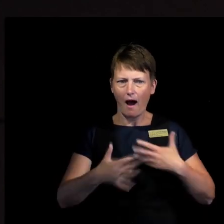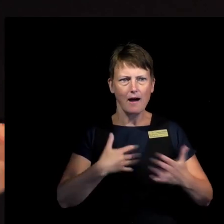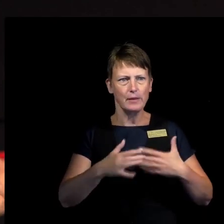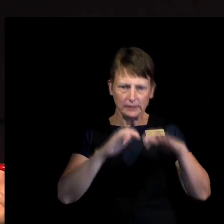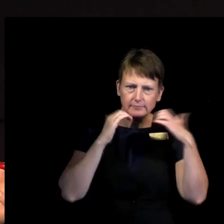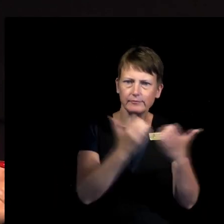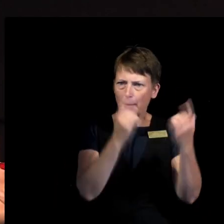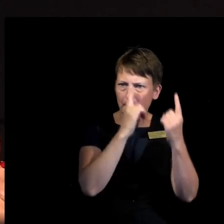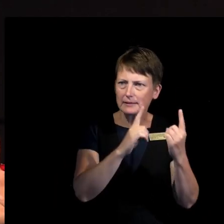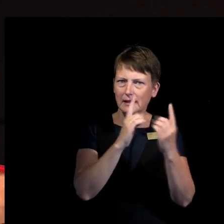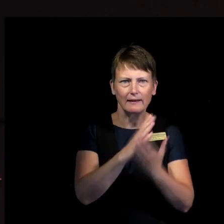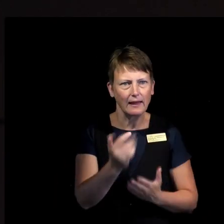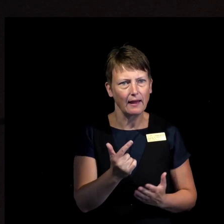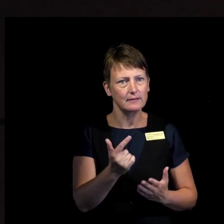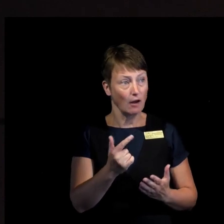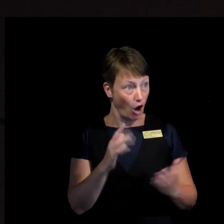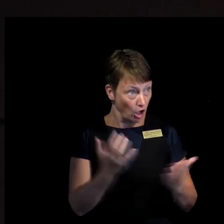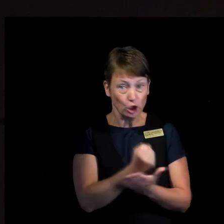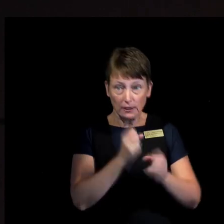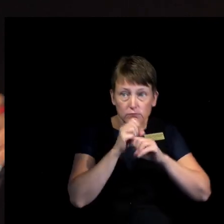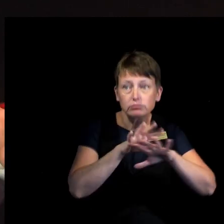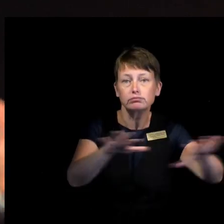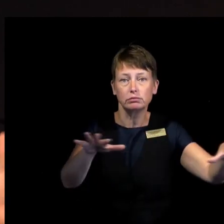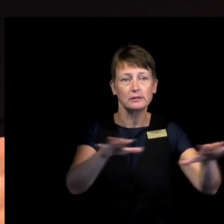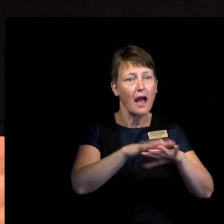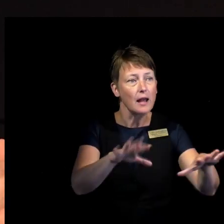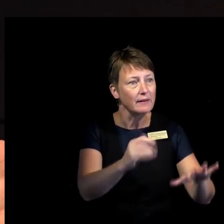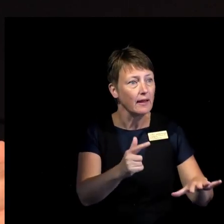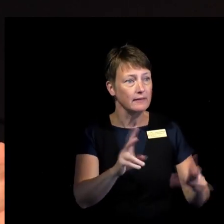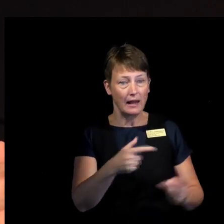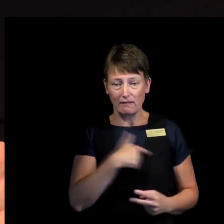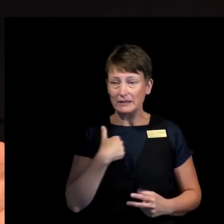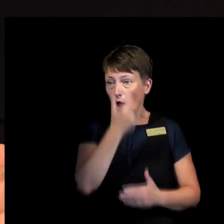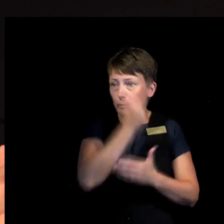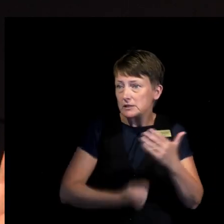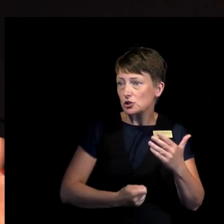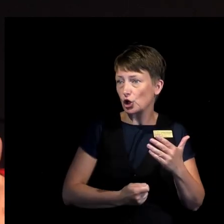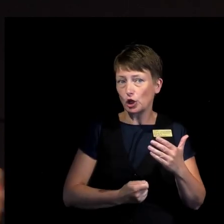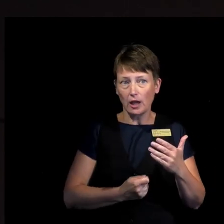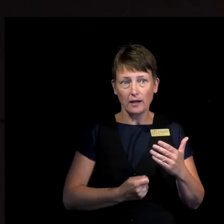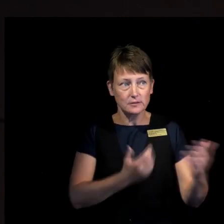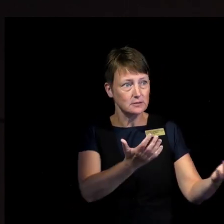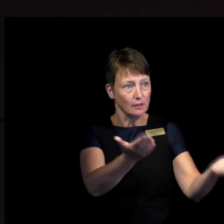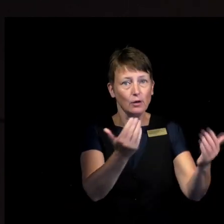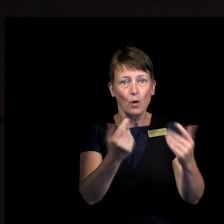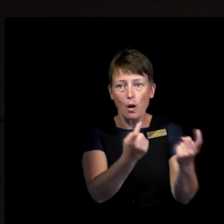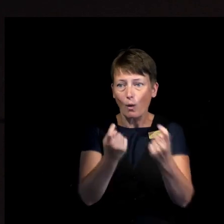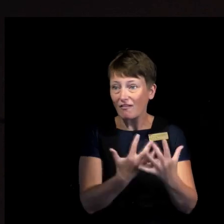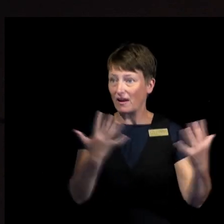system for people in general? Or have we failed to grow that community and so on? And do we, how do we